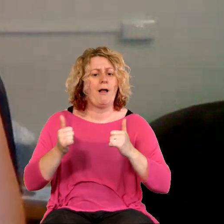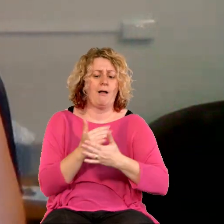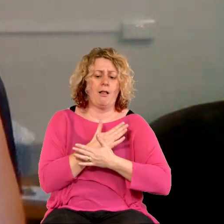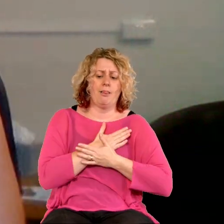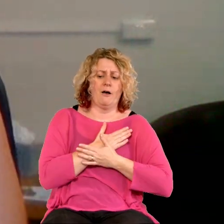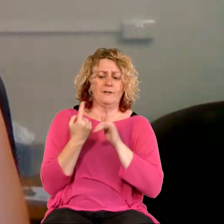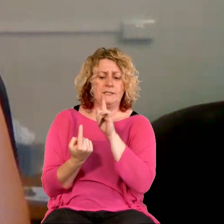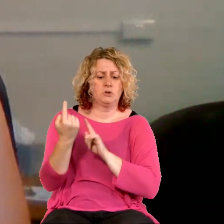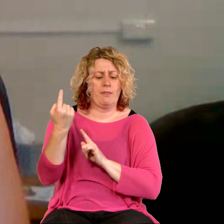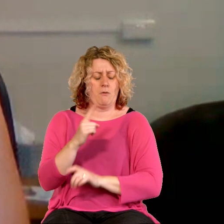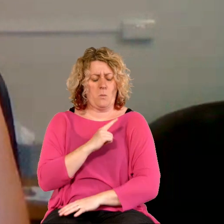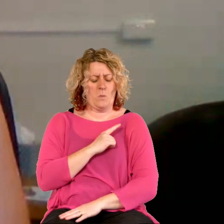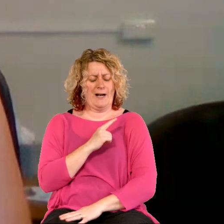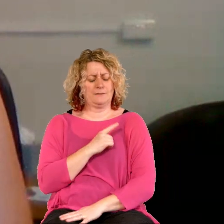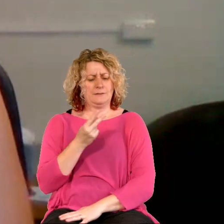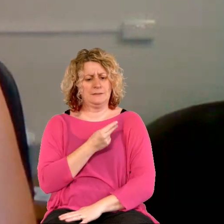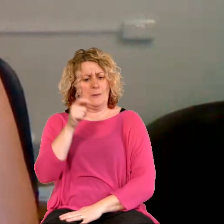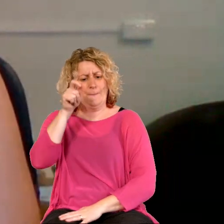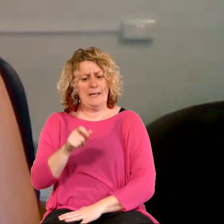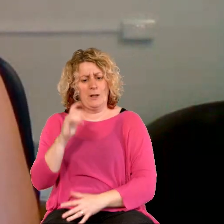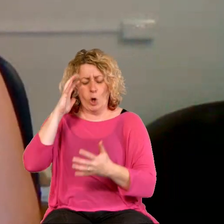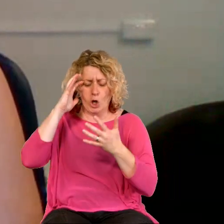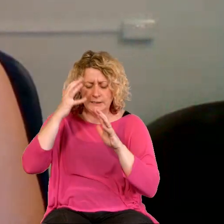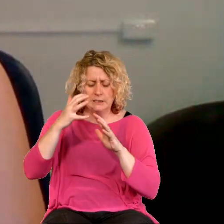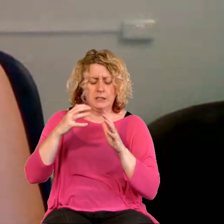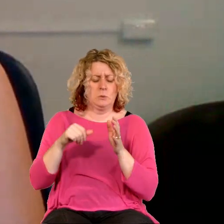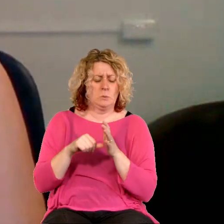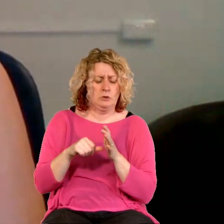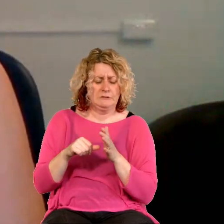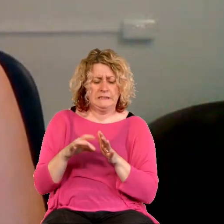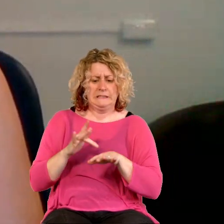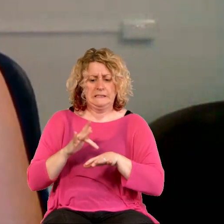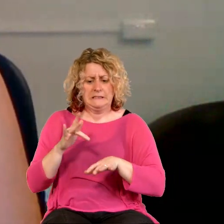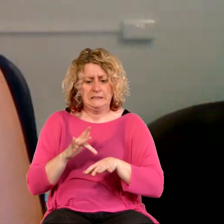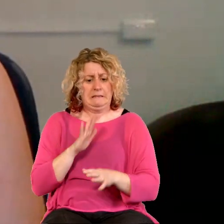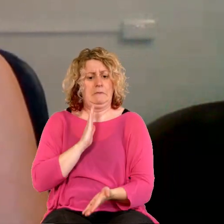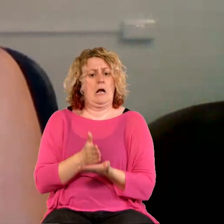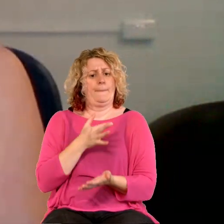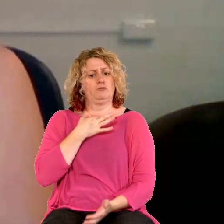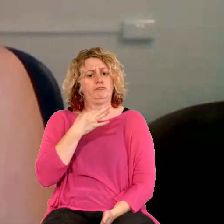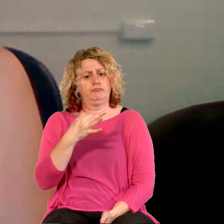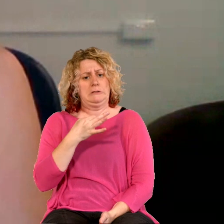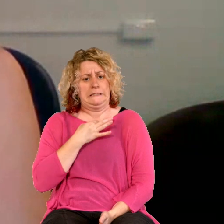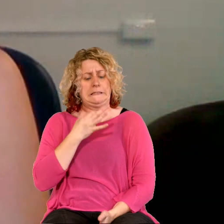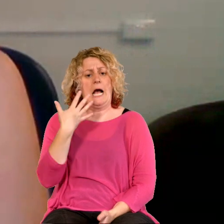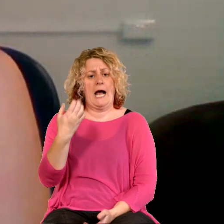will have, because some of them are totally rational. know, there are real risks with us meeting and being close. And some of the